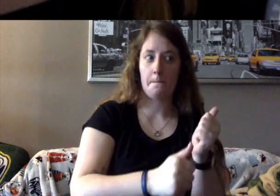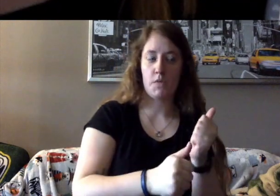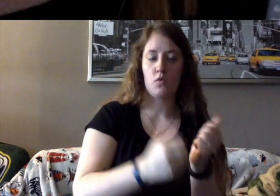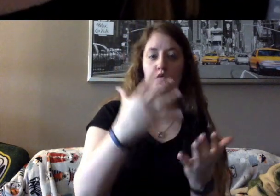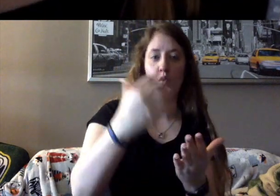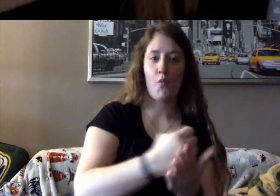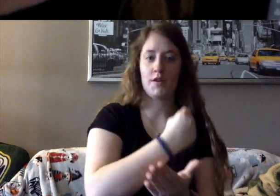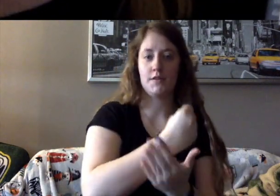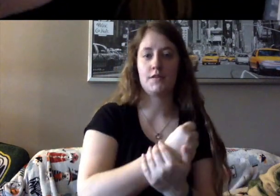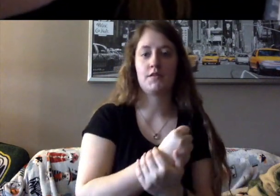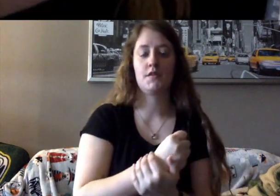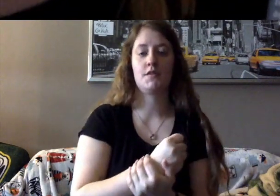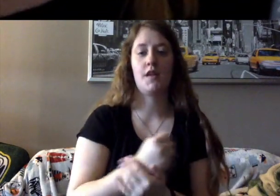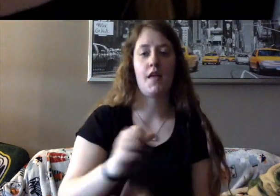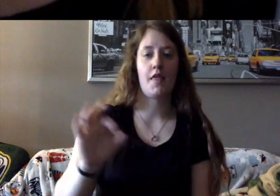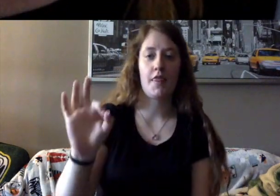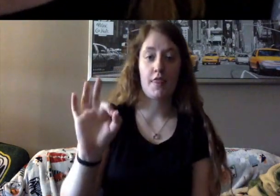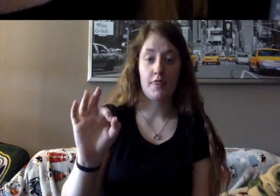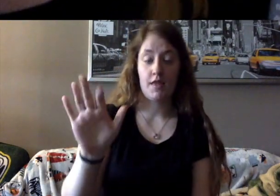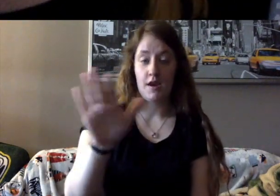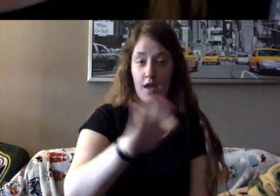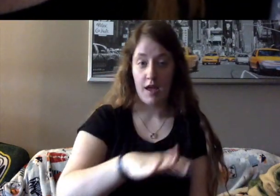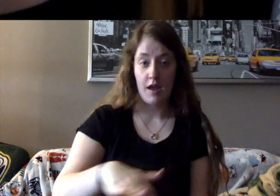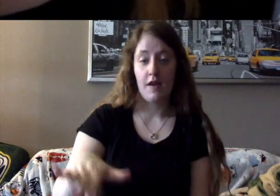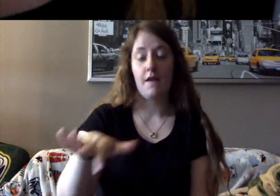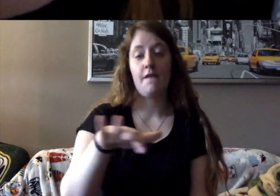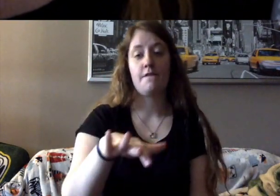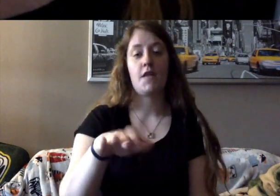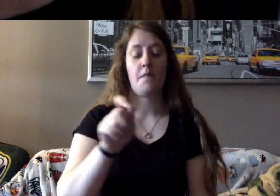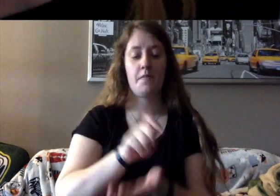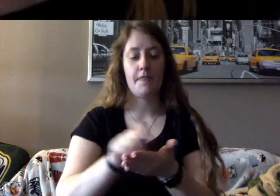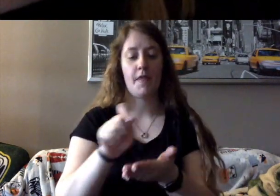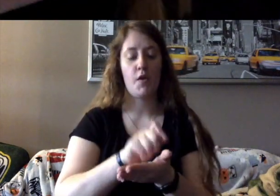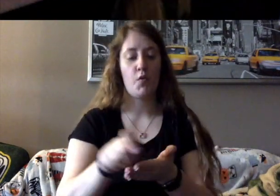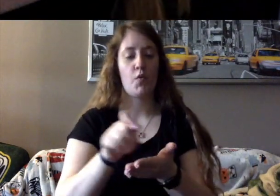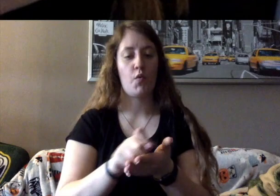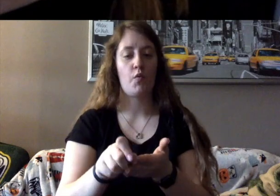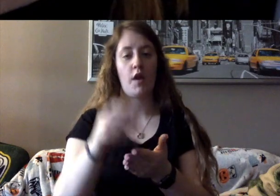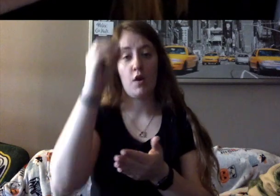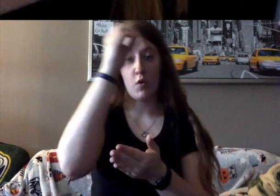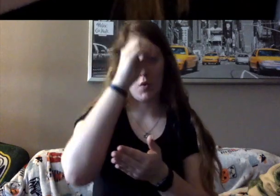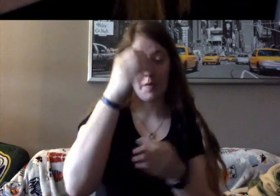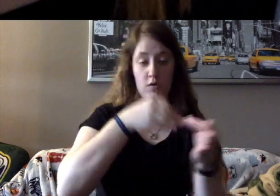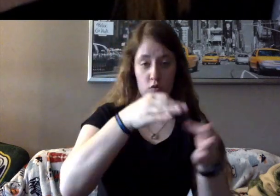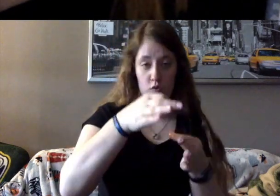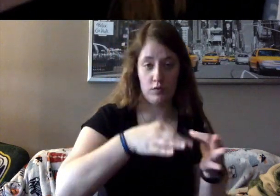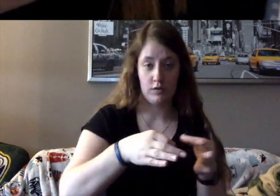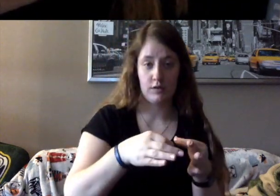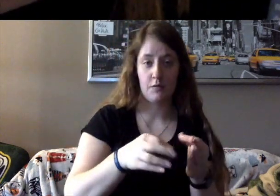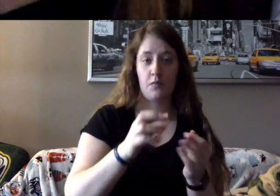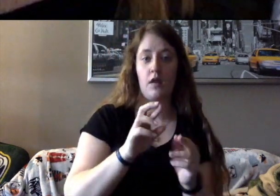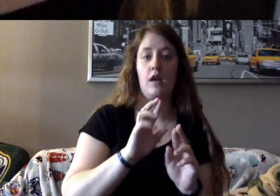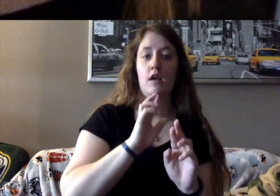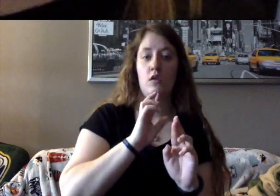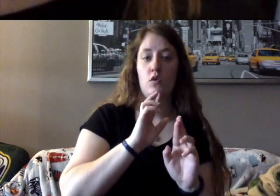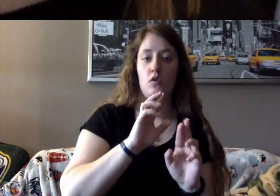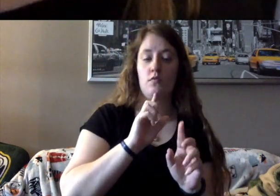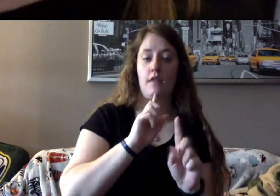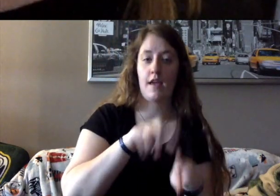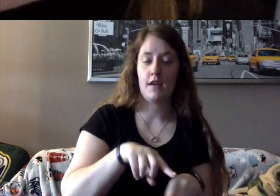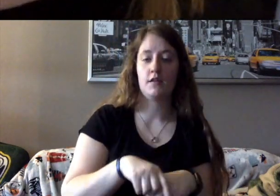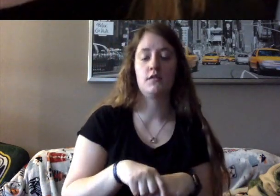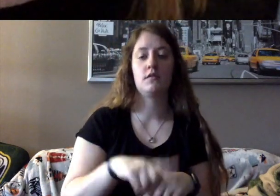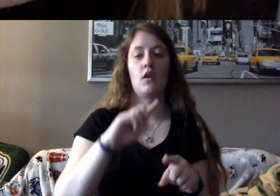agree write an opinion to explain the court's ruling. When Justice Ginsburg votes with the winning side,